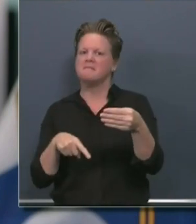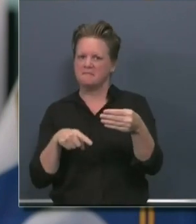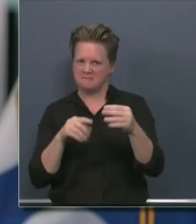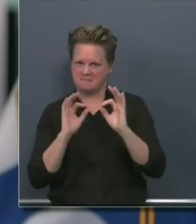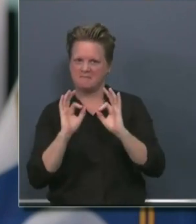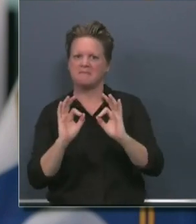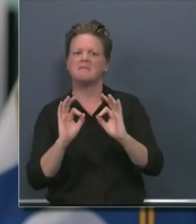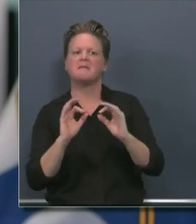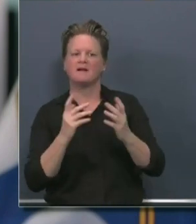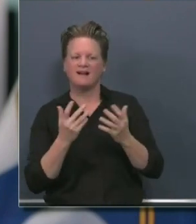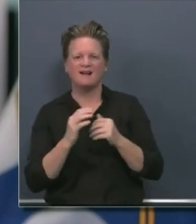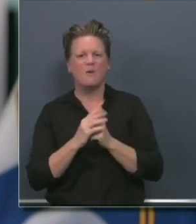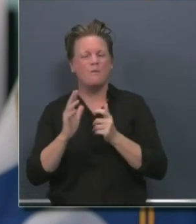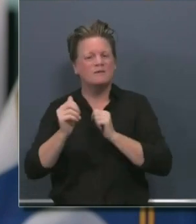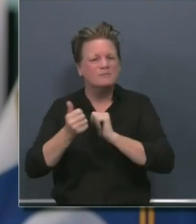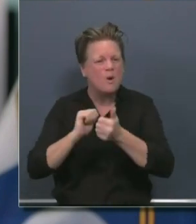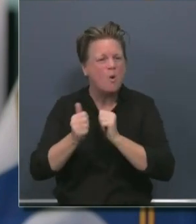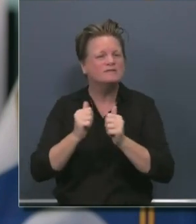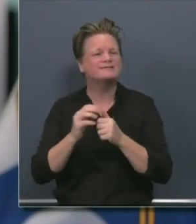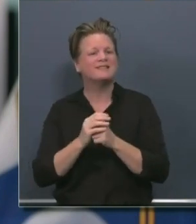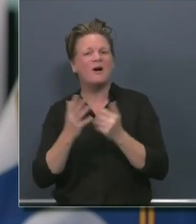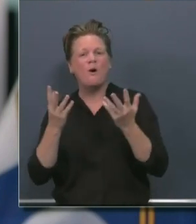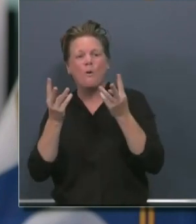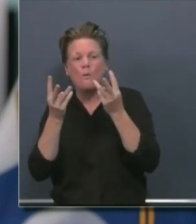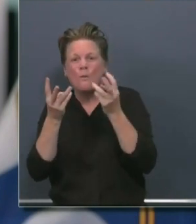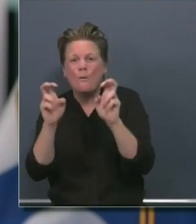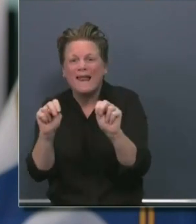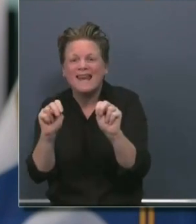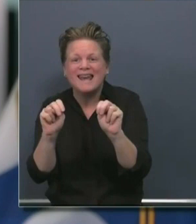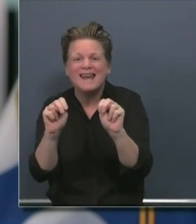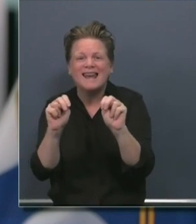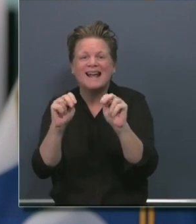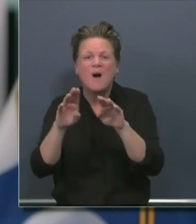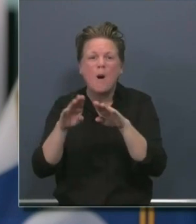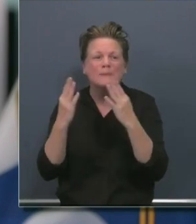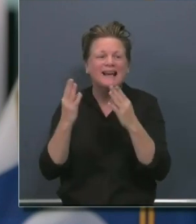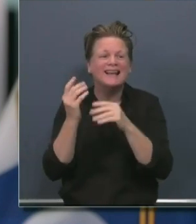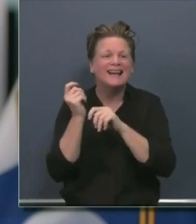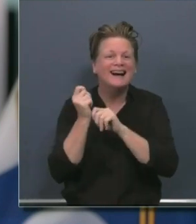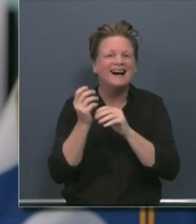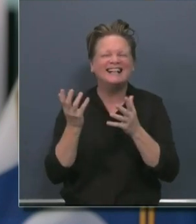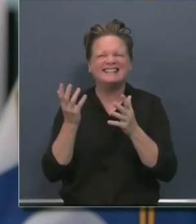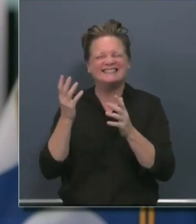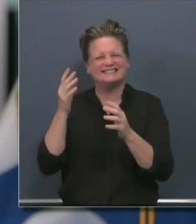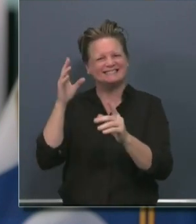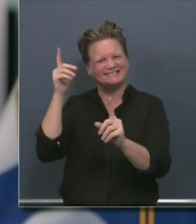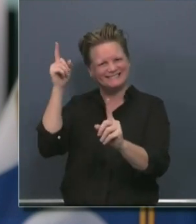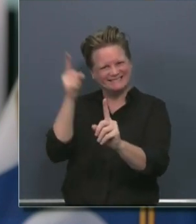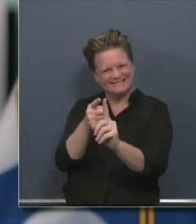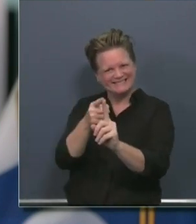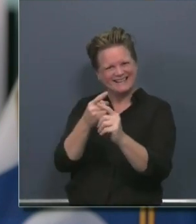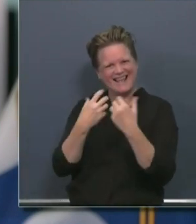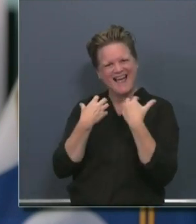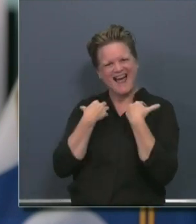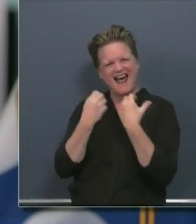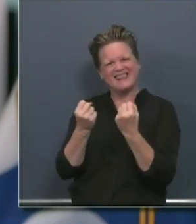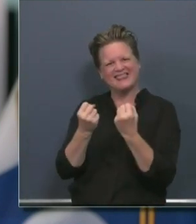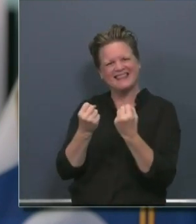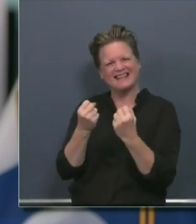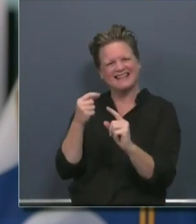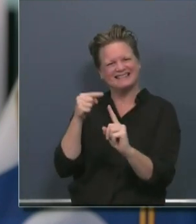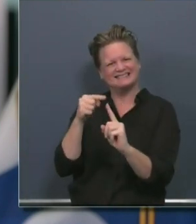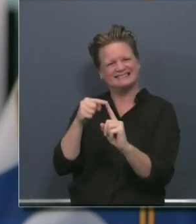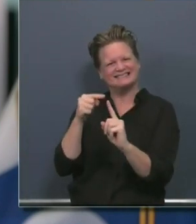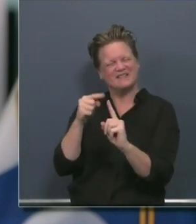question is when and that it will be determined on the basis of public health and public safety, uh, and the spread of